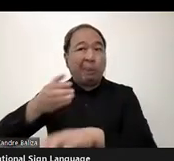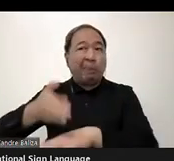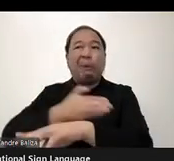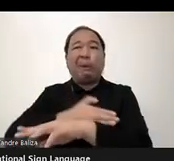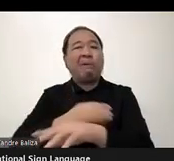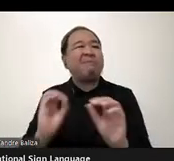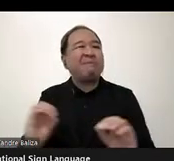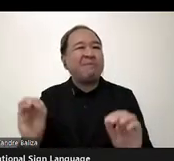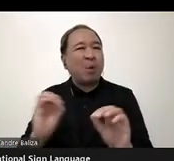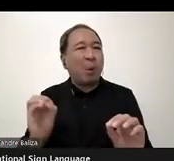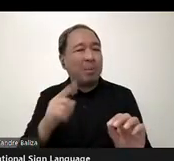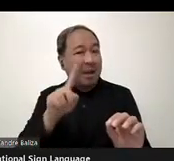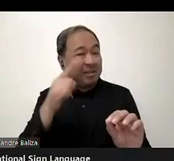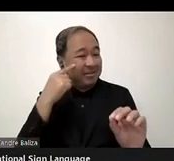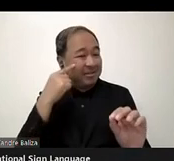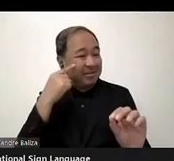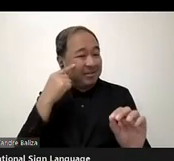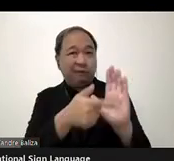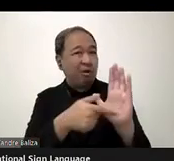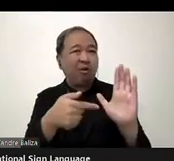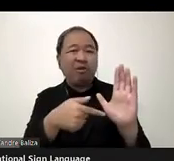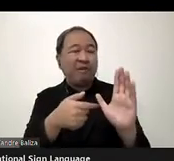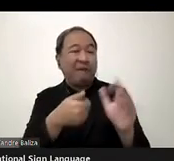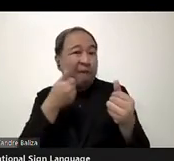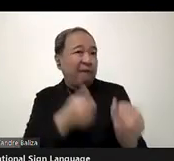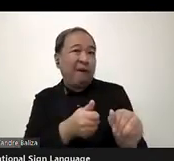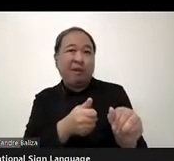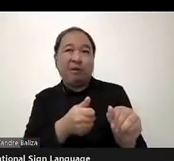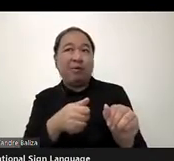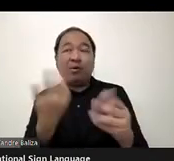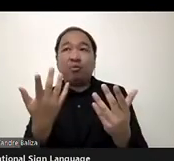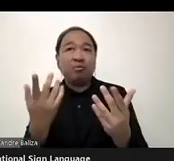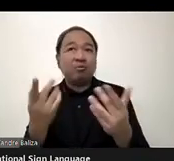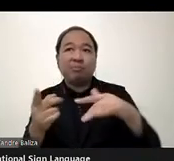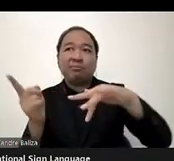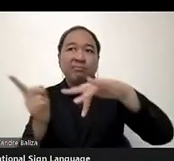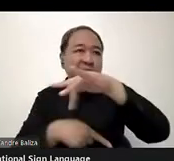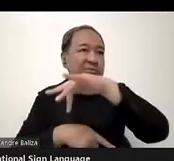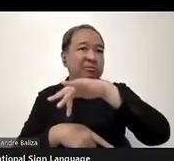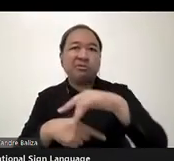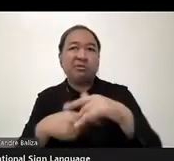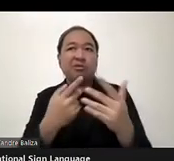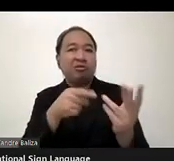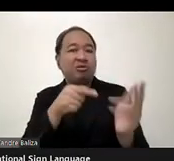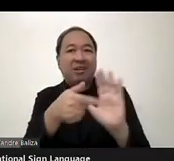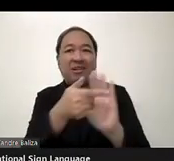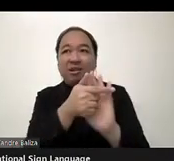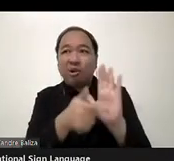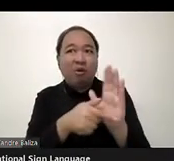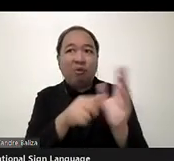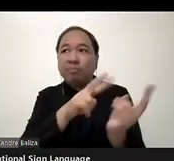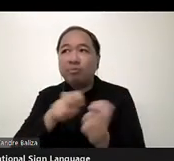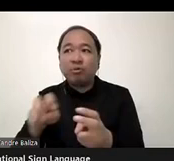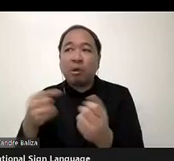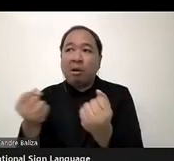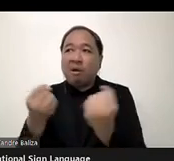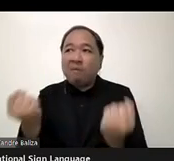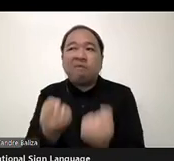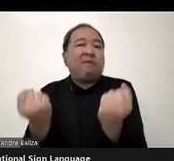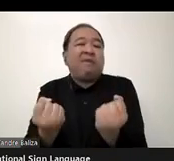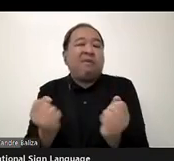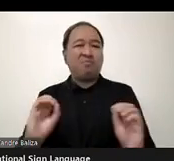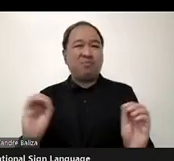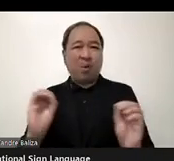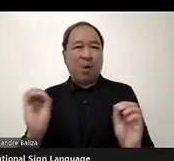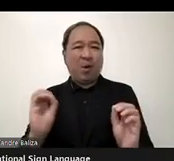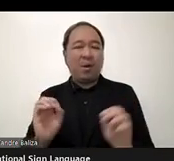not following with fines or the implementation is not being checked, etc. And Akram touched on another